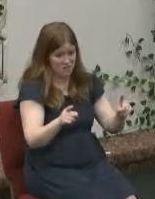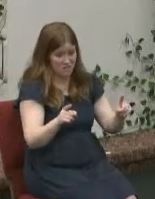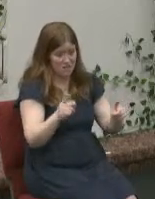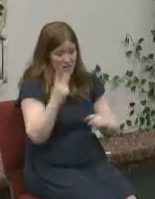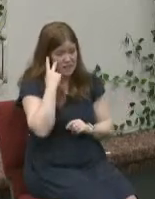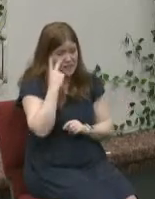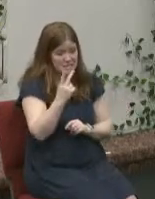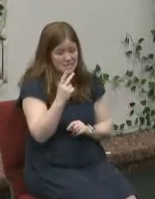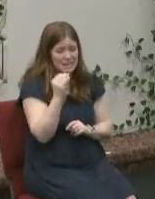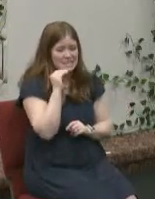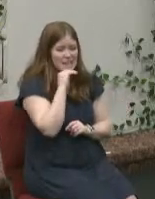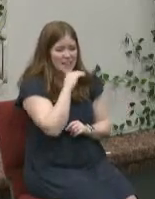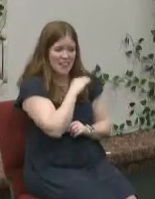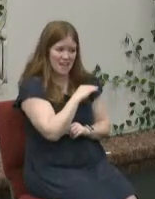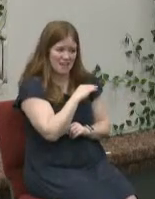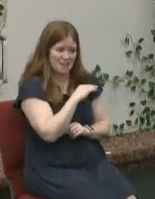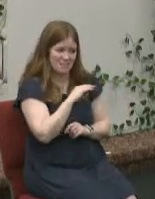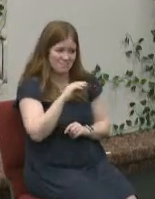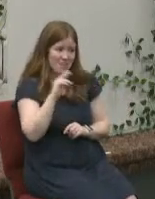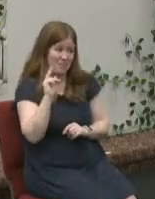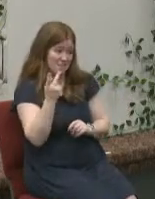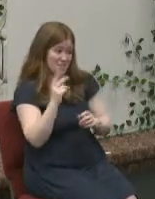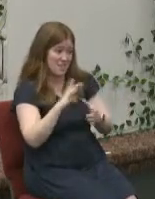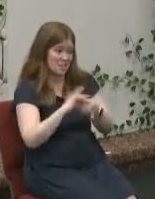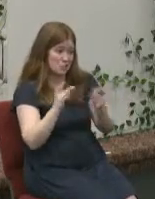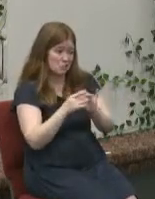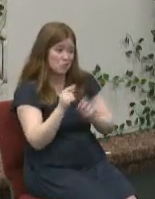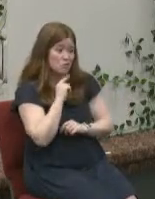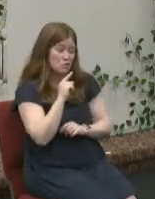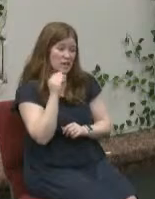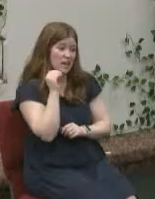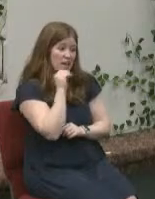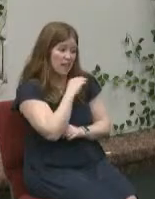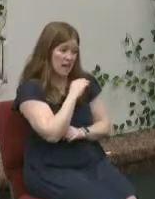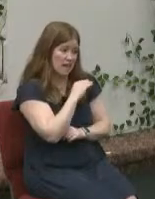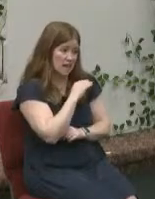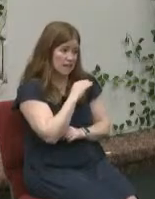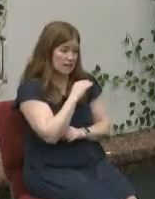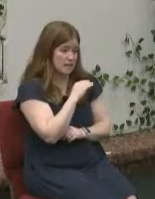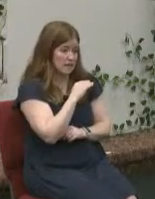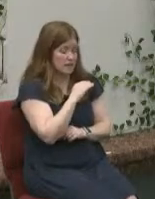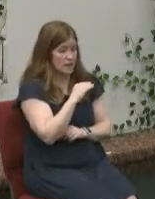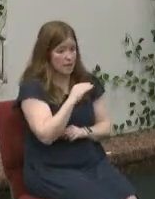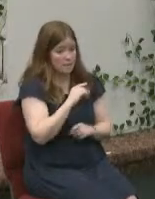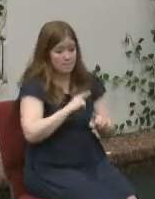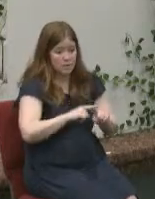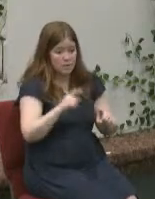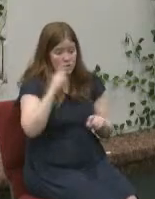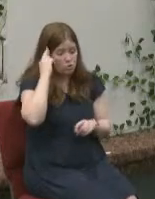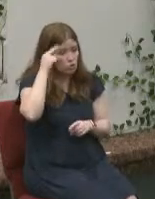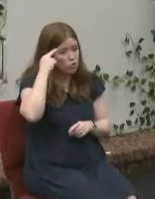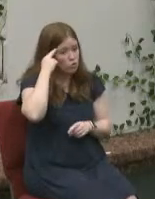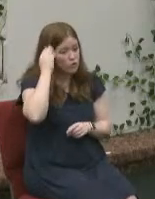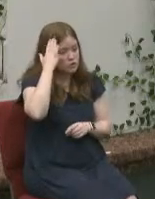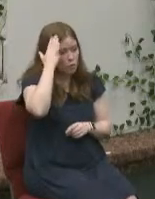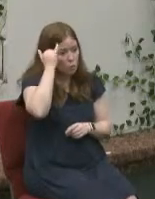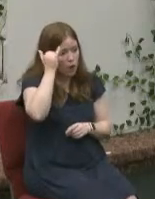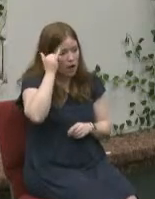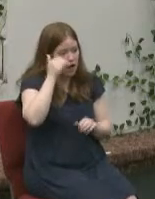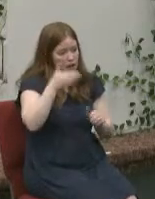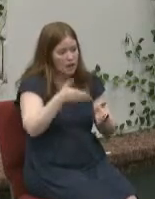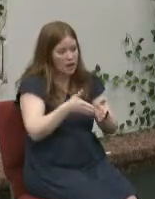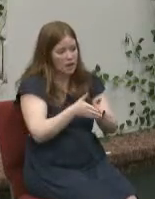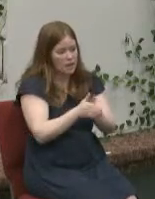deception the irony is the reason that they asked pilot for a